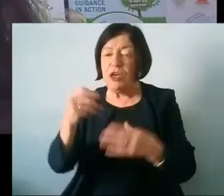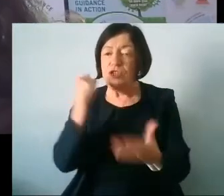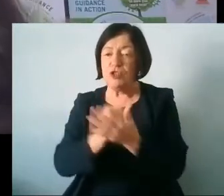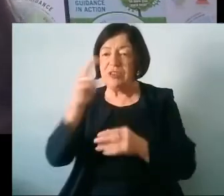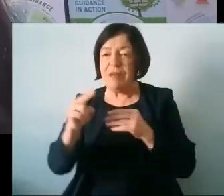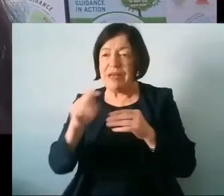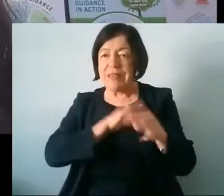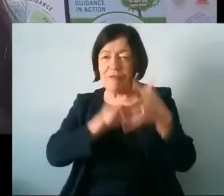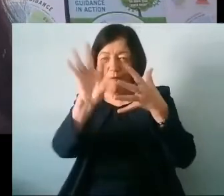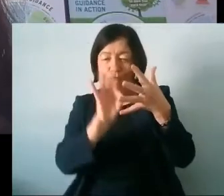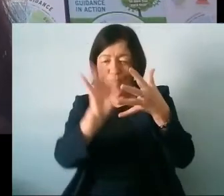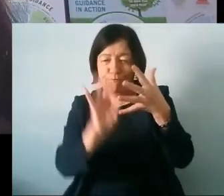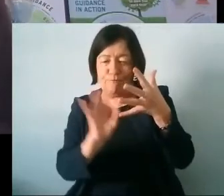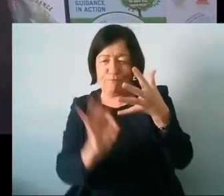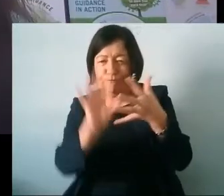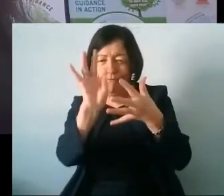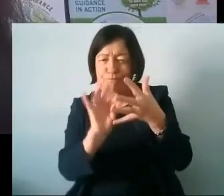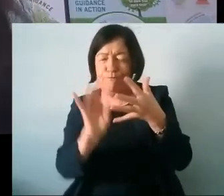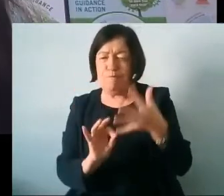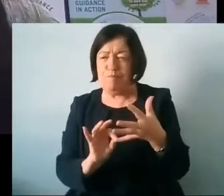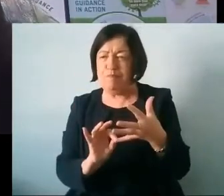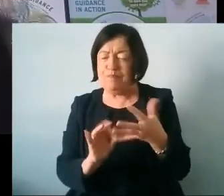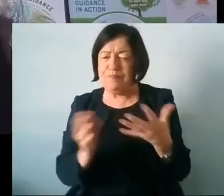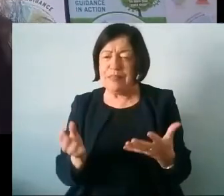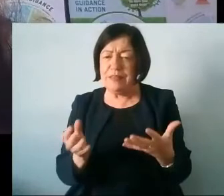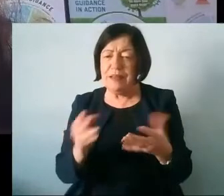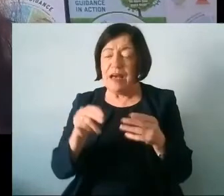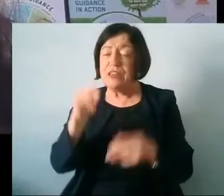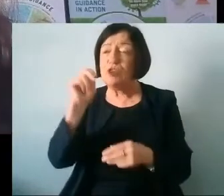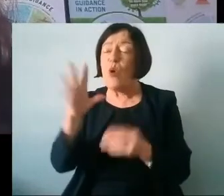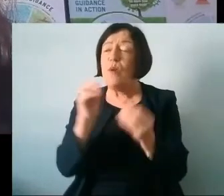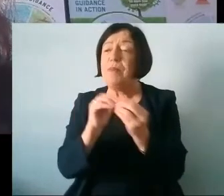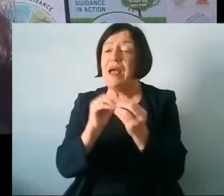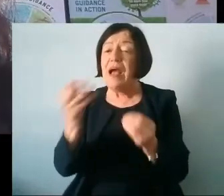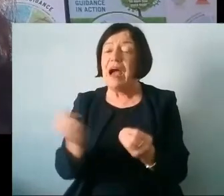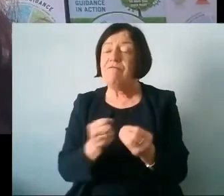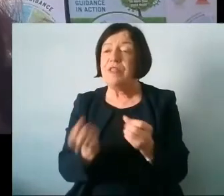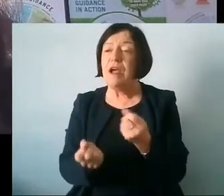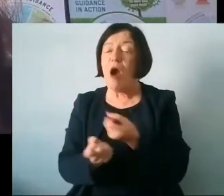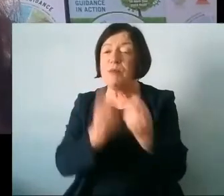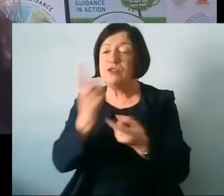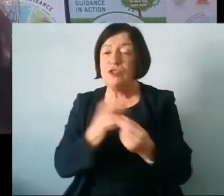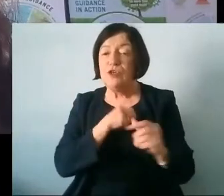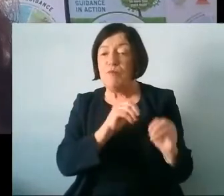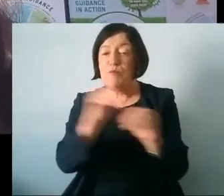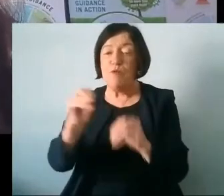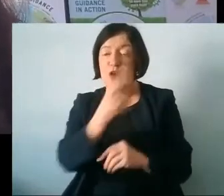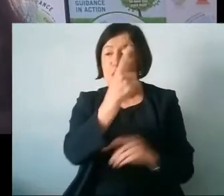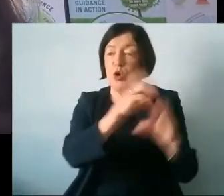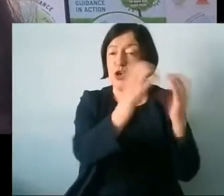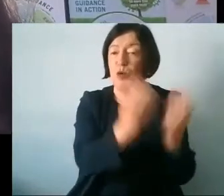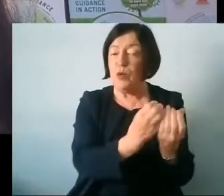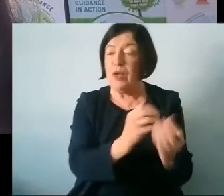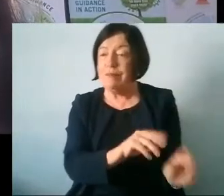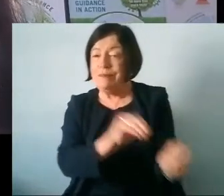choice and as um as Noah was saying there about having the opportunity to move from one community into